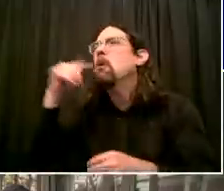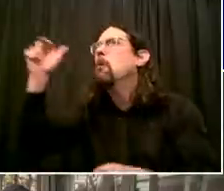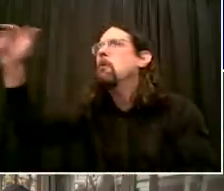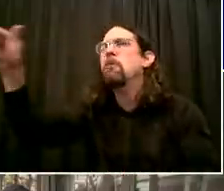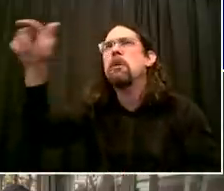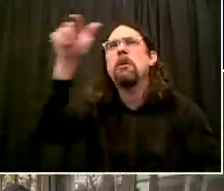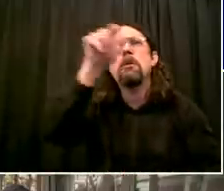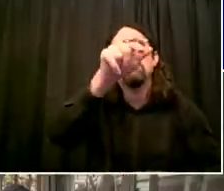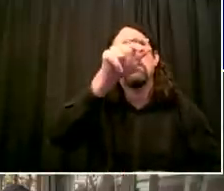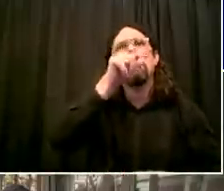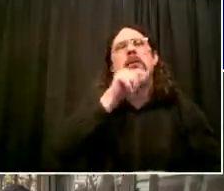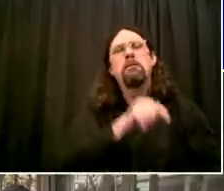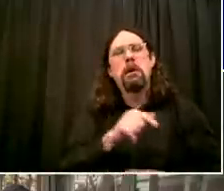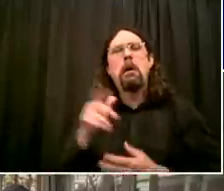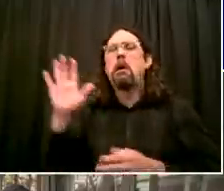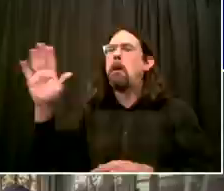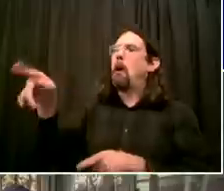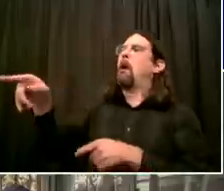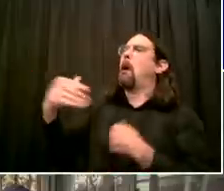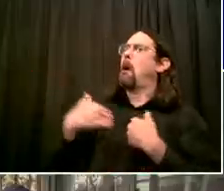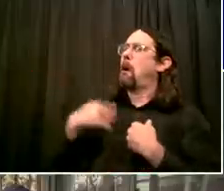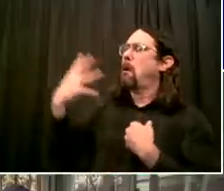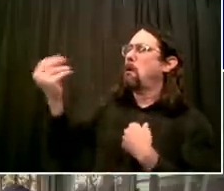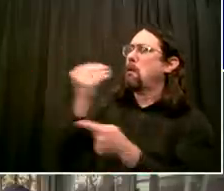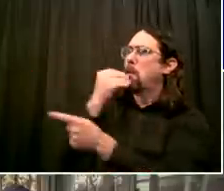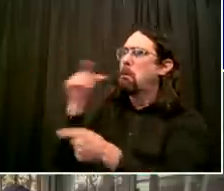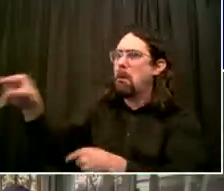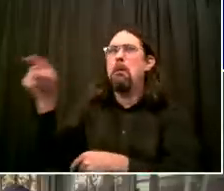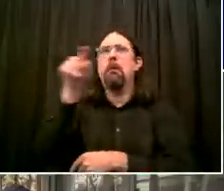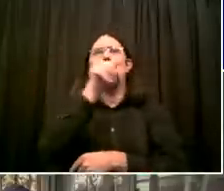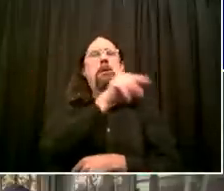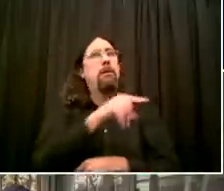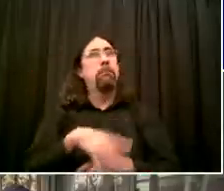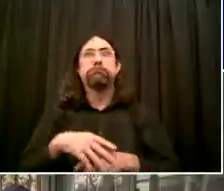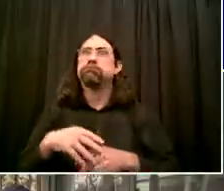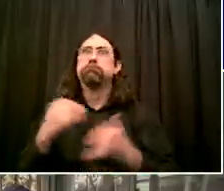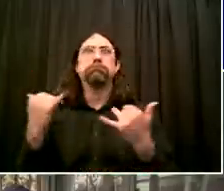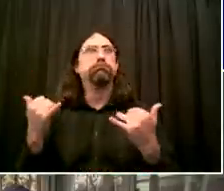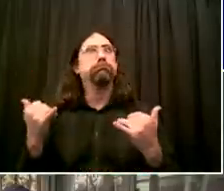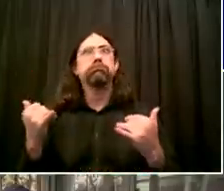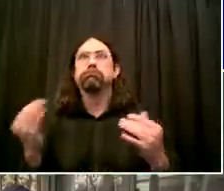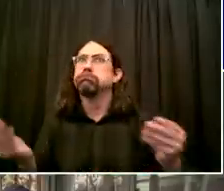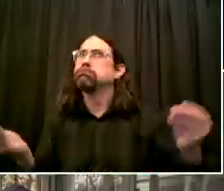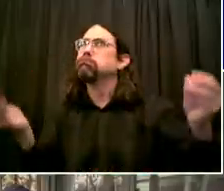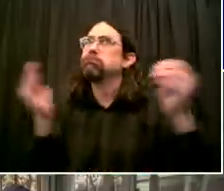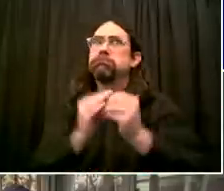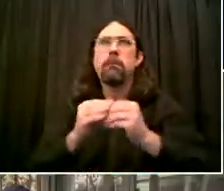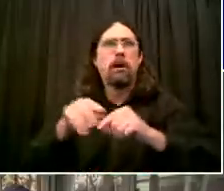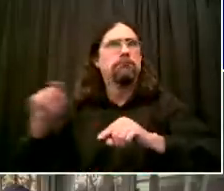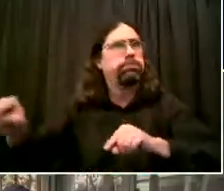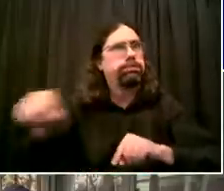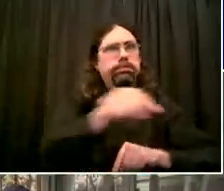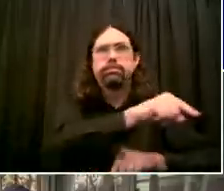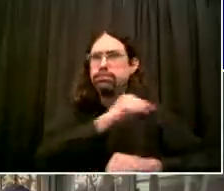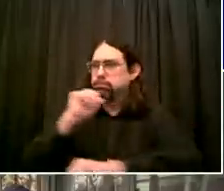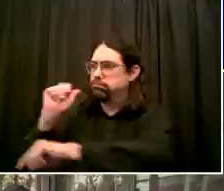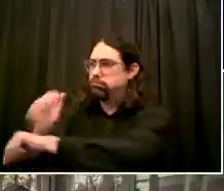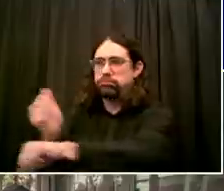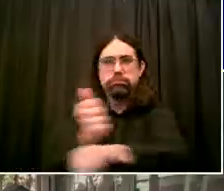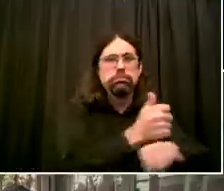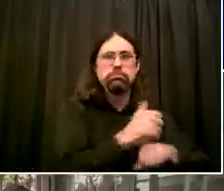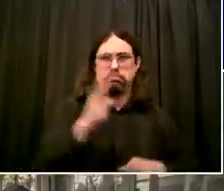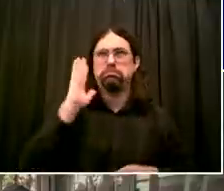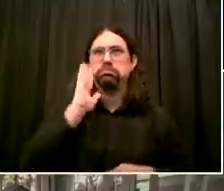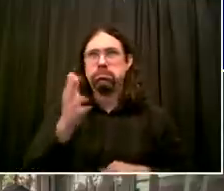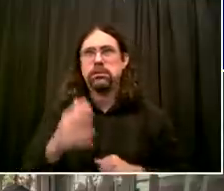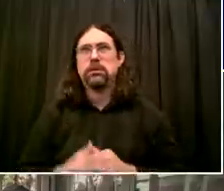this several times. And I know my colleagues will say it too. We want this to be a simple, fast, easy process for restaurant workers,